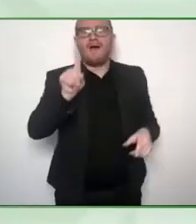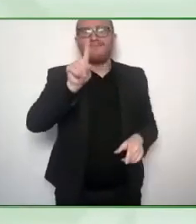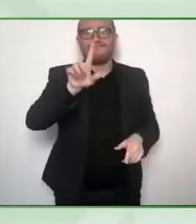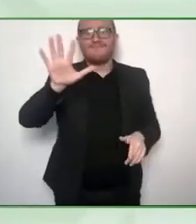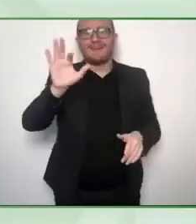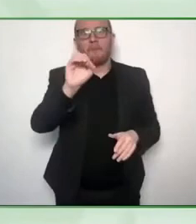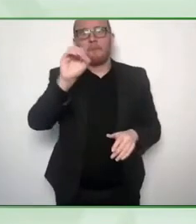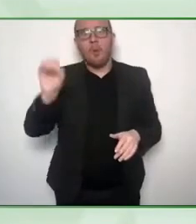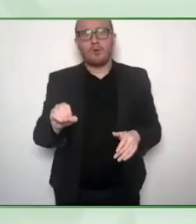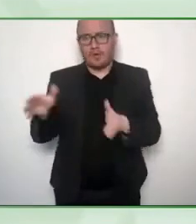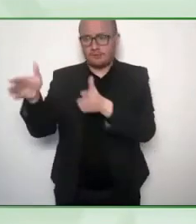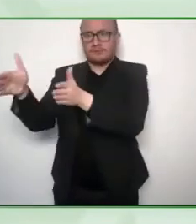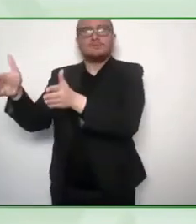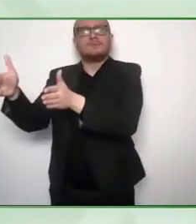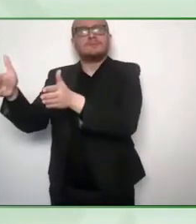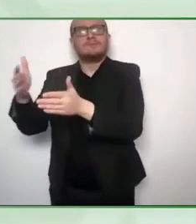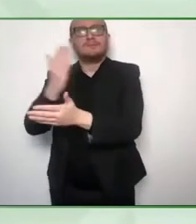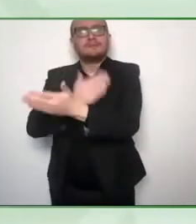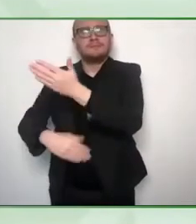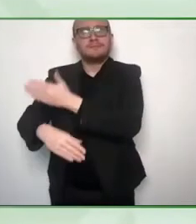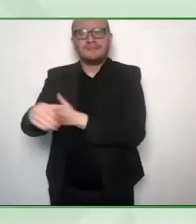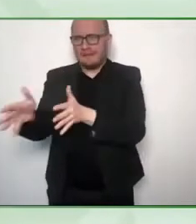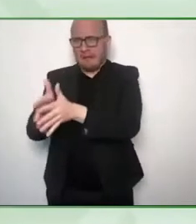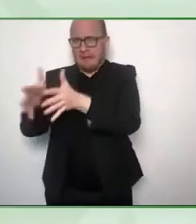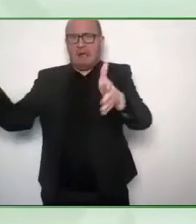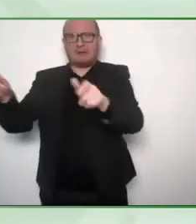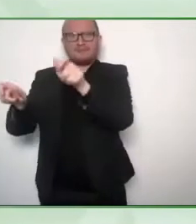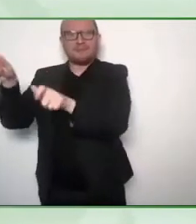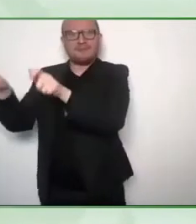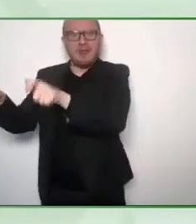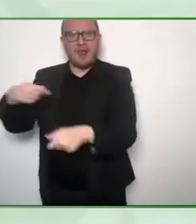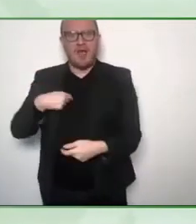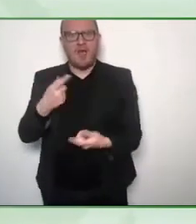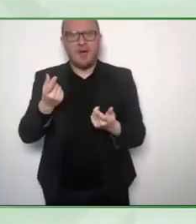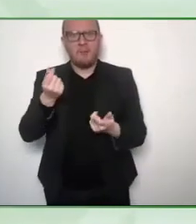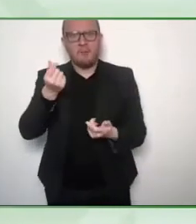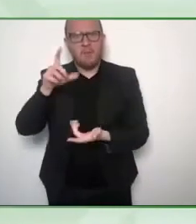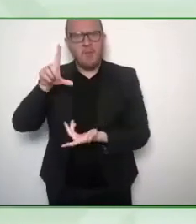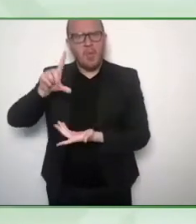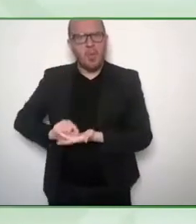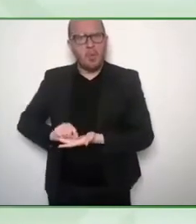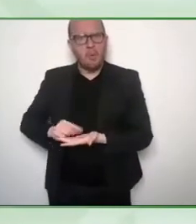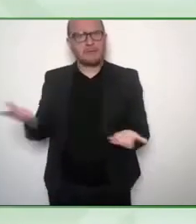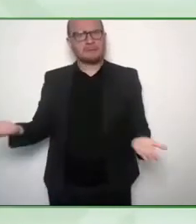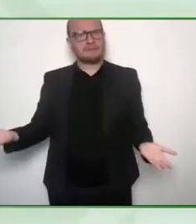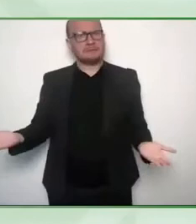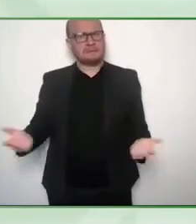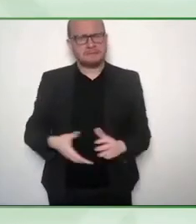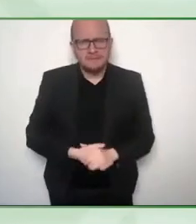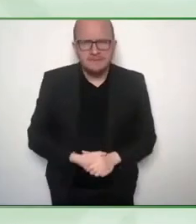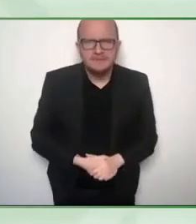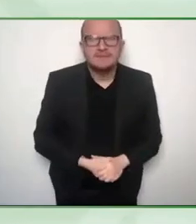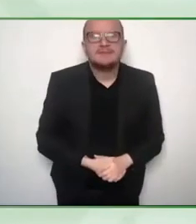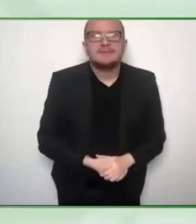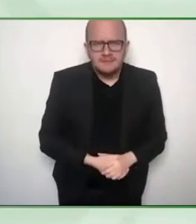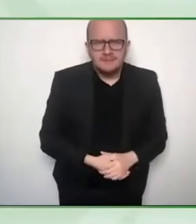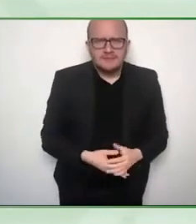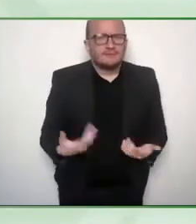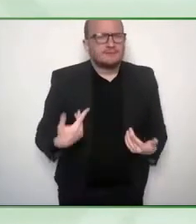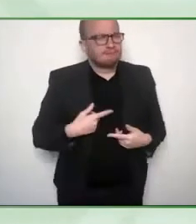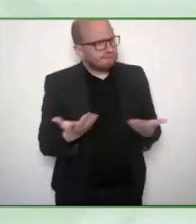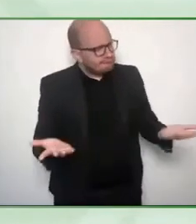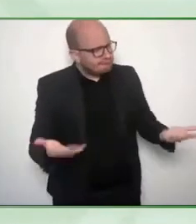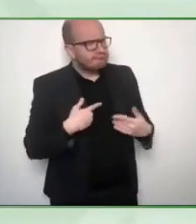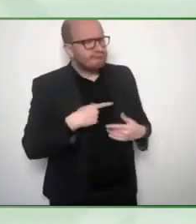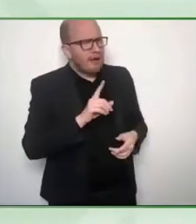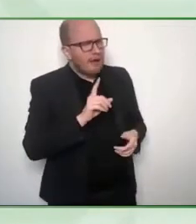So can I ask you, I mean, what is the state of the tourism and travel industry? Let's talk